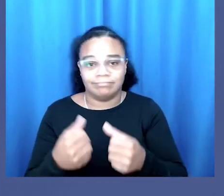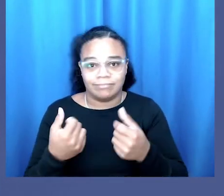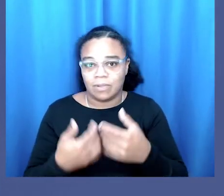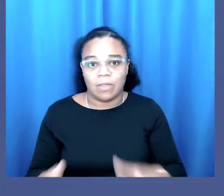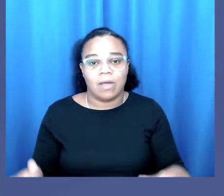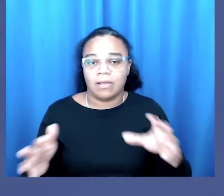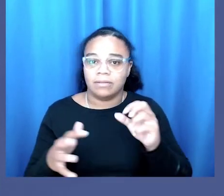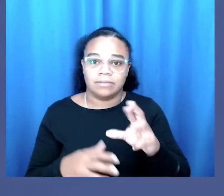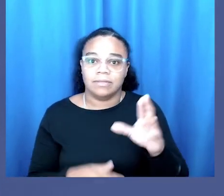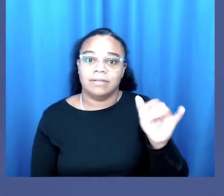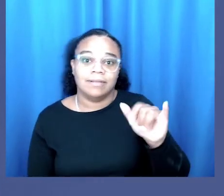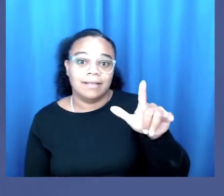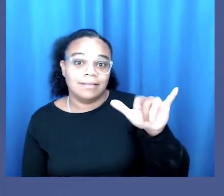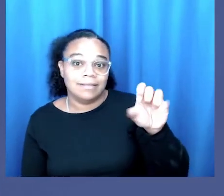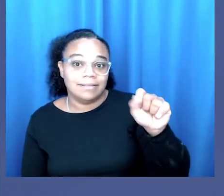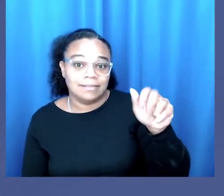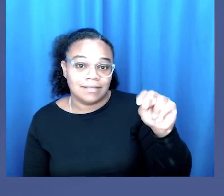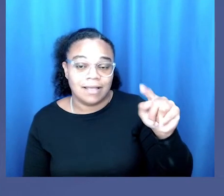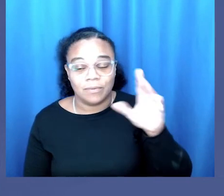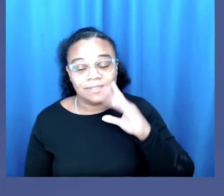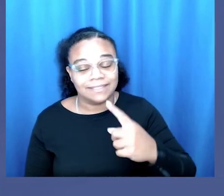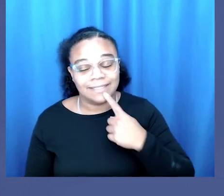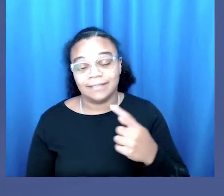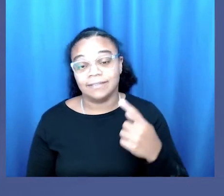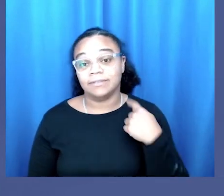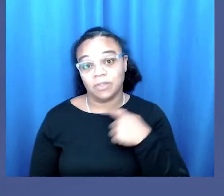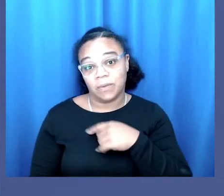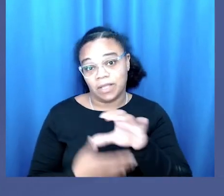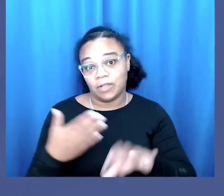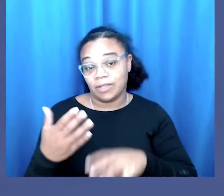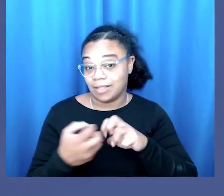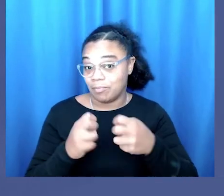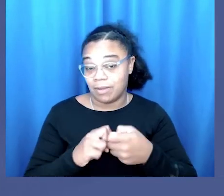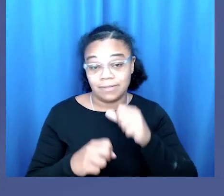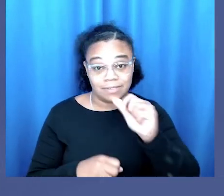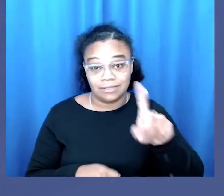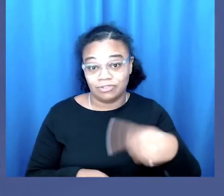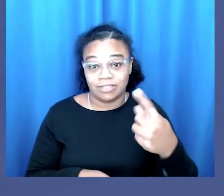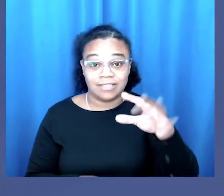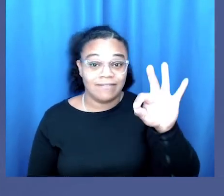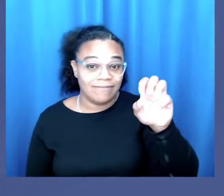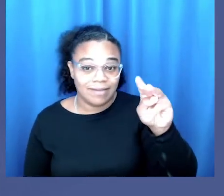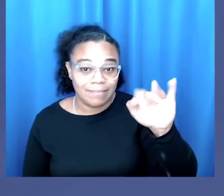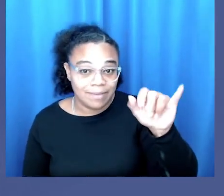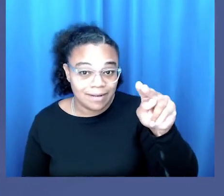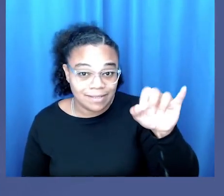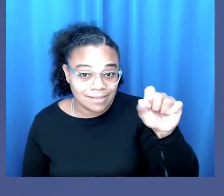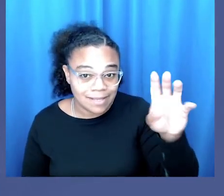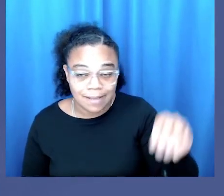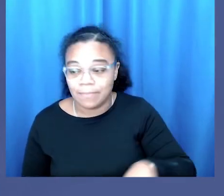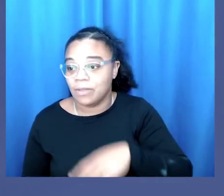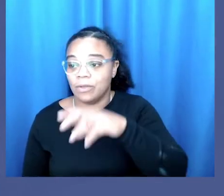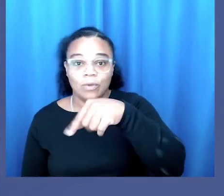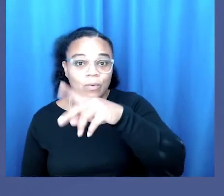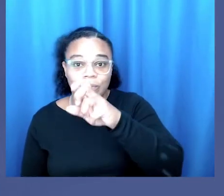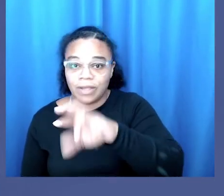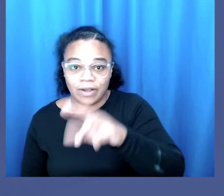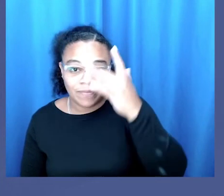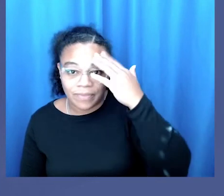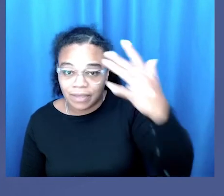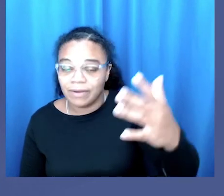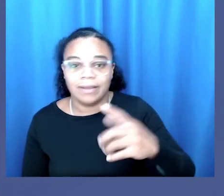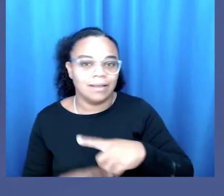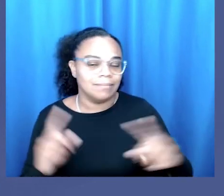will remain opaque as Glissant would say. Thus we conclude that the problem is not just feminism or queer theory but the